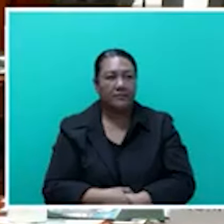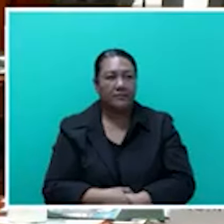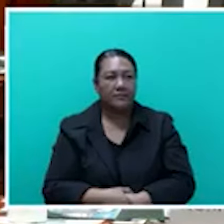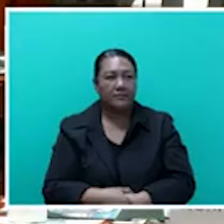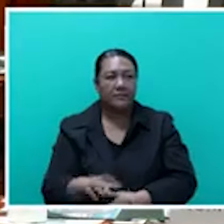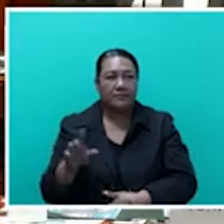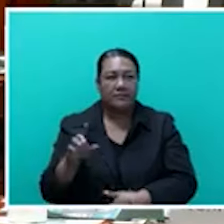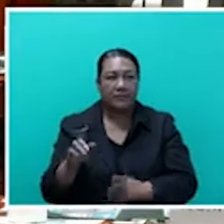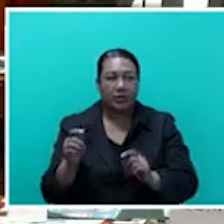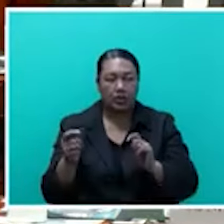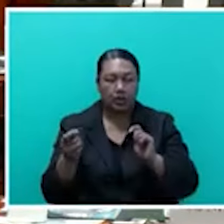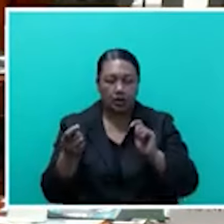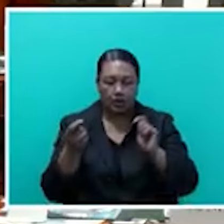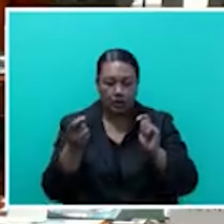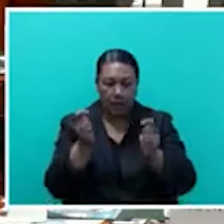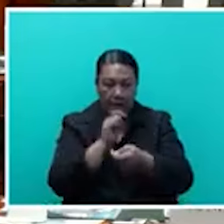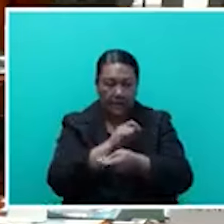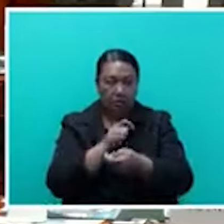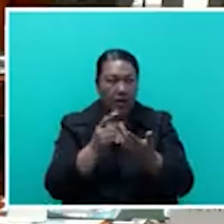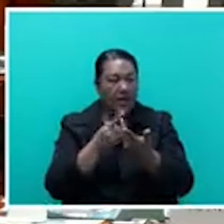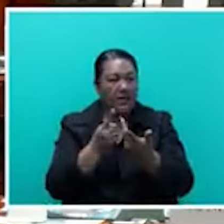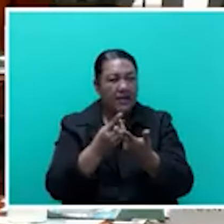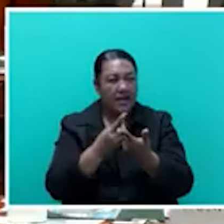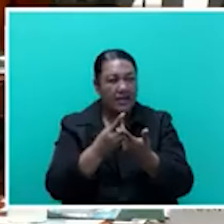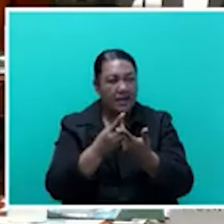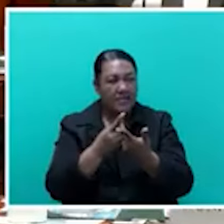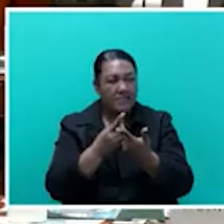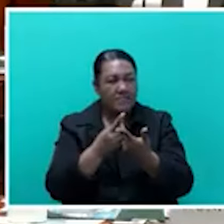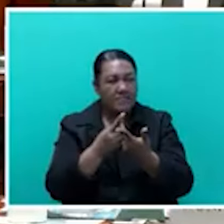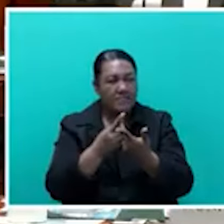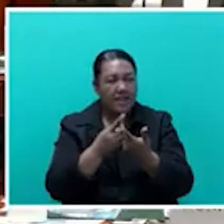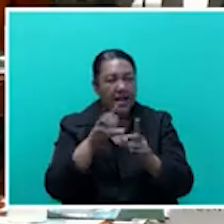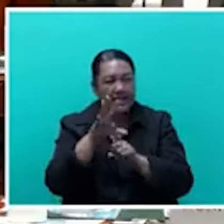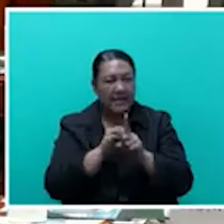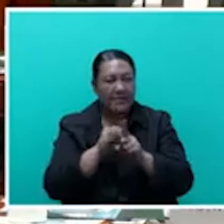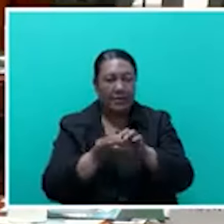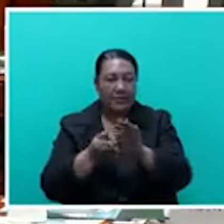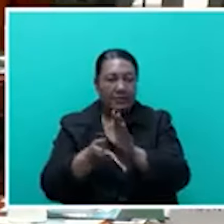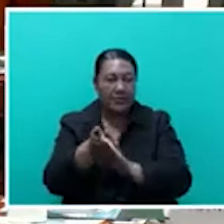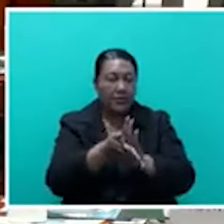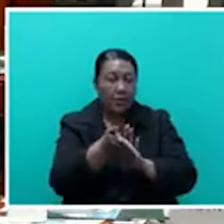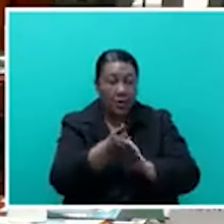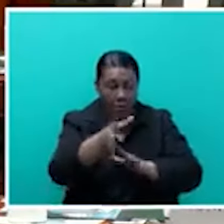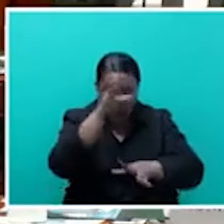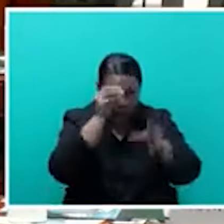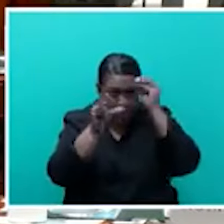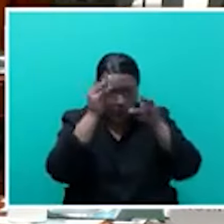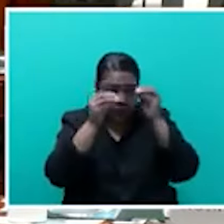game. As they go out, they go and invest, they learn how to